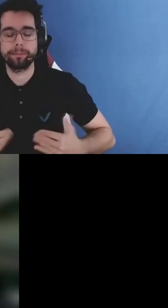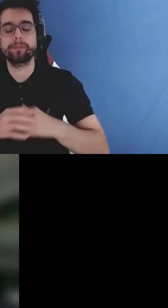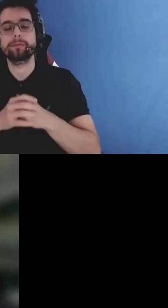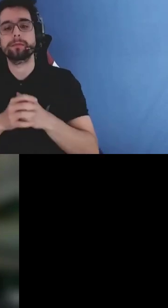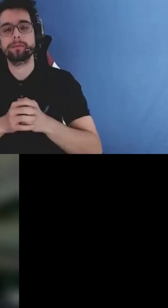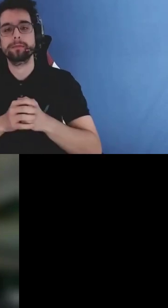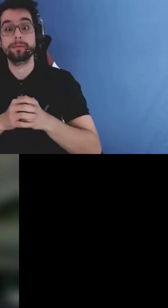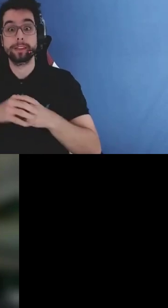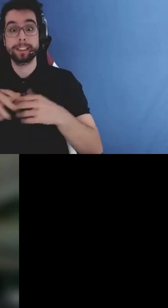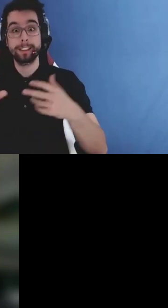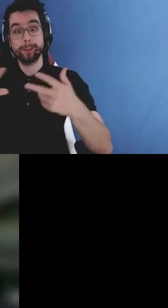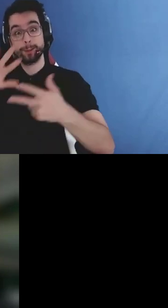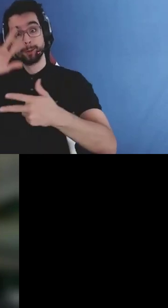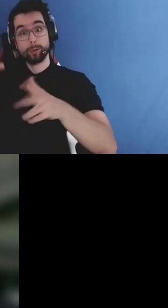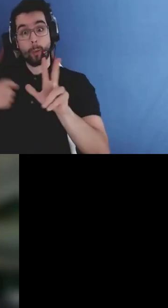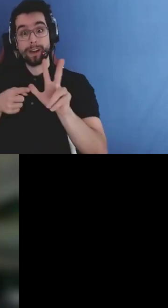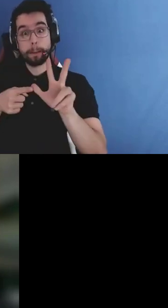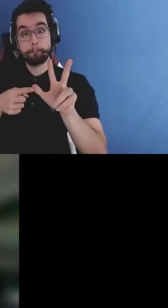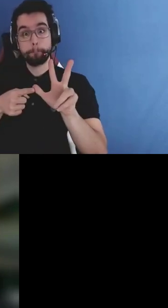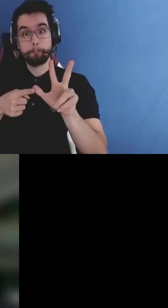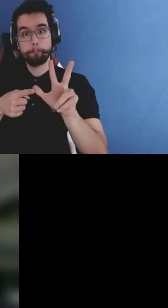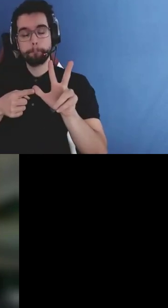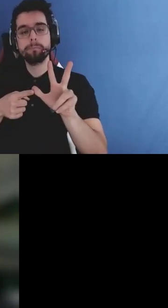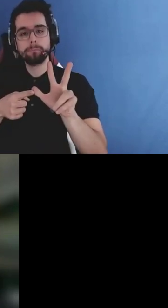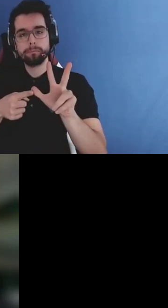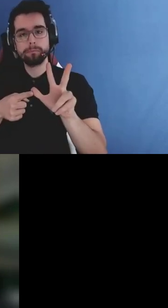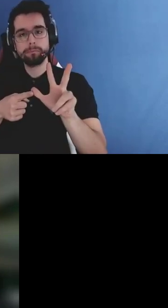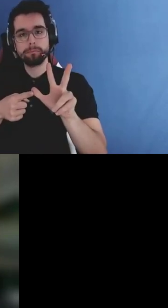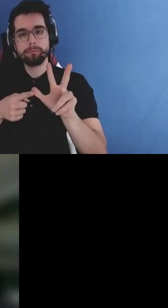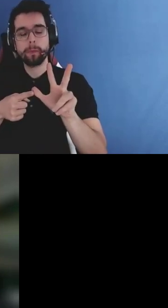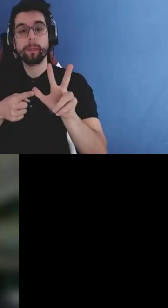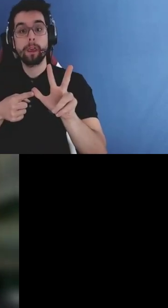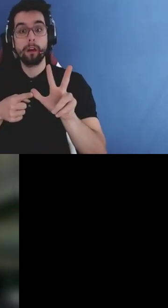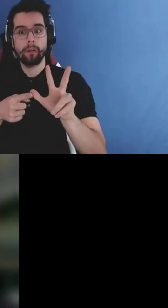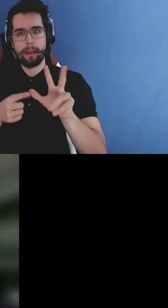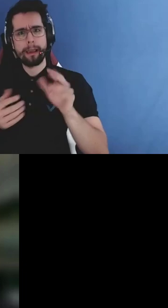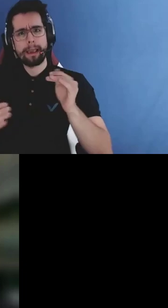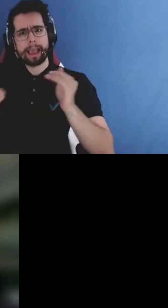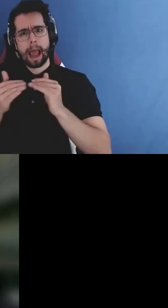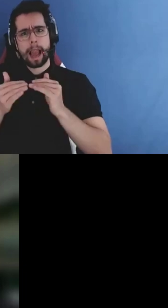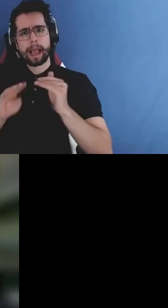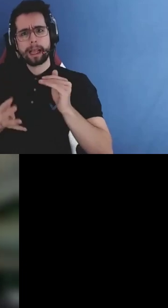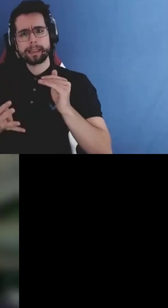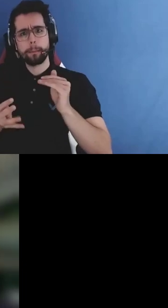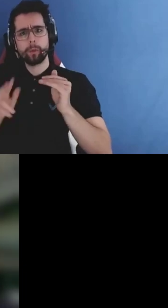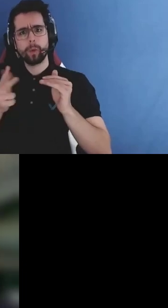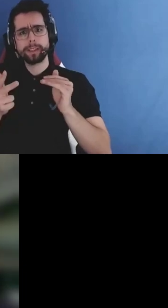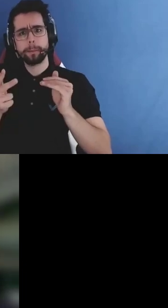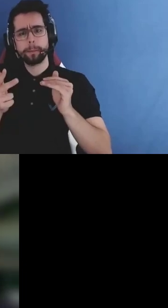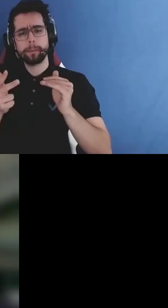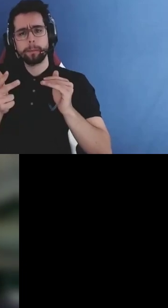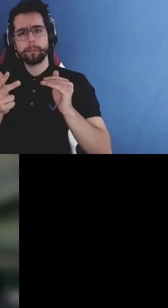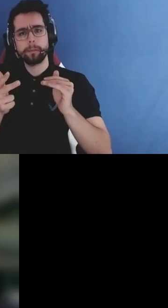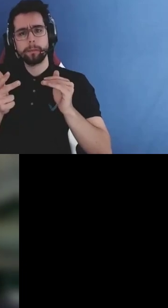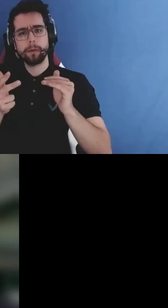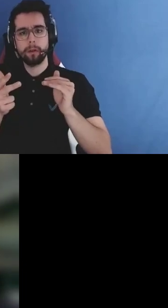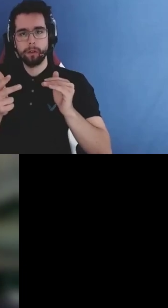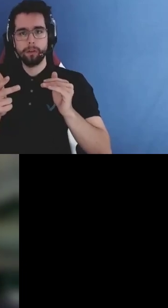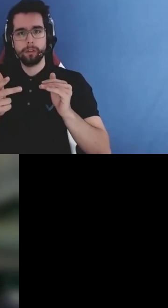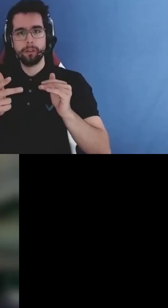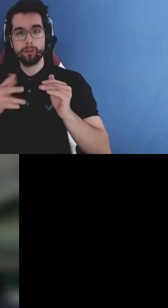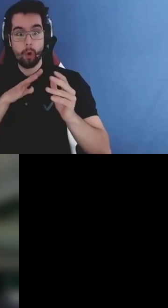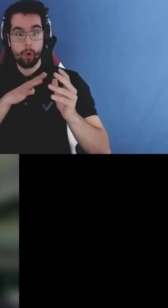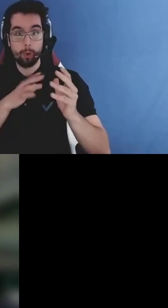to bring ourselves and our own experiences forward okay and so